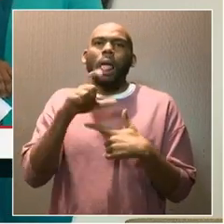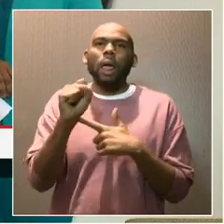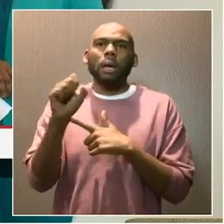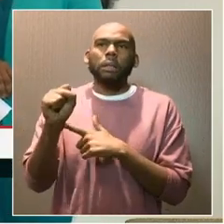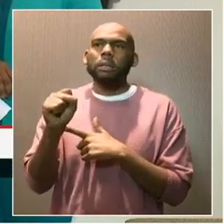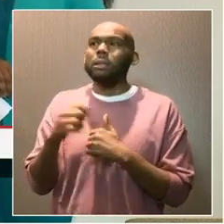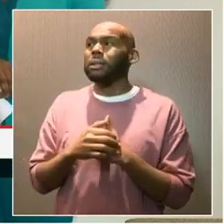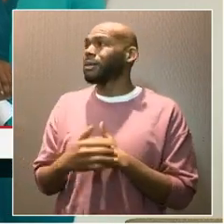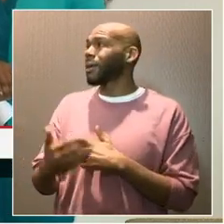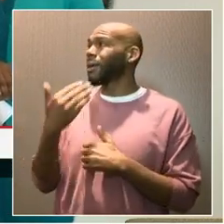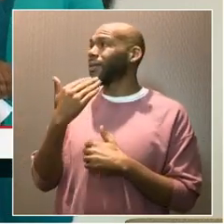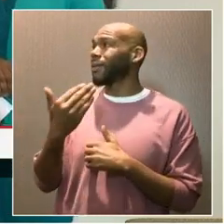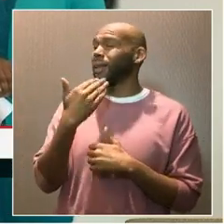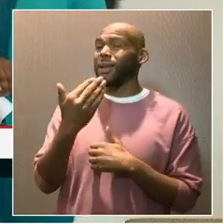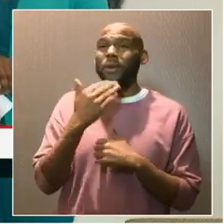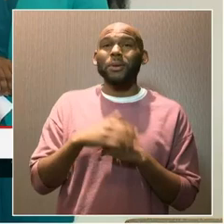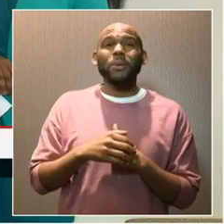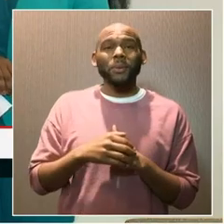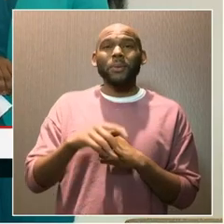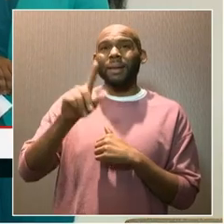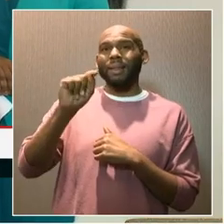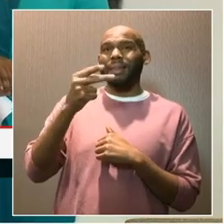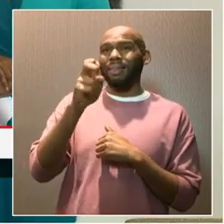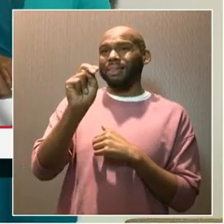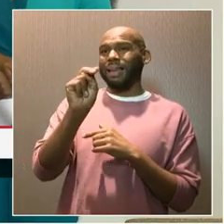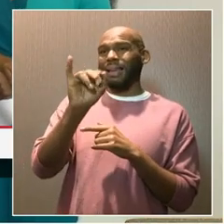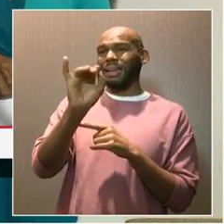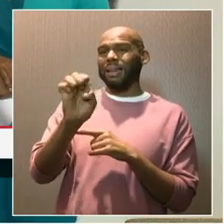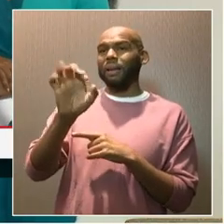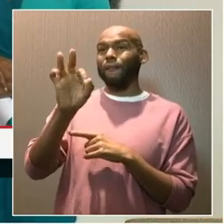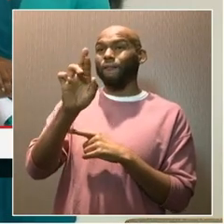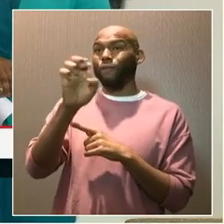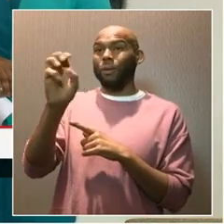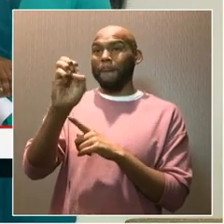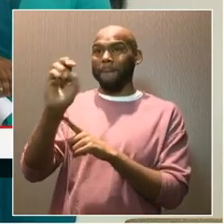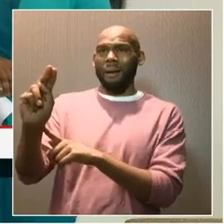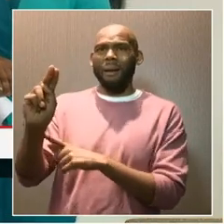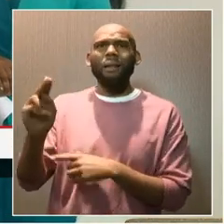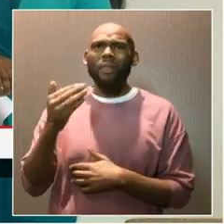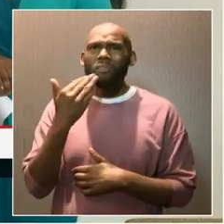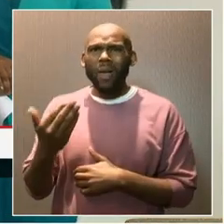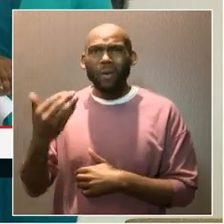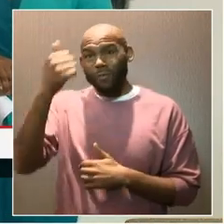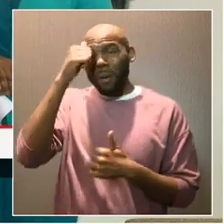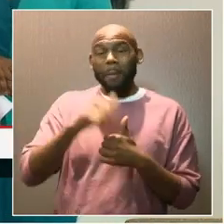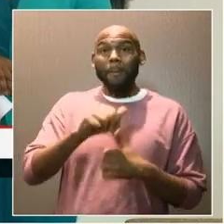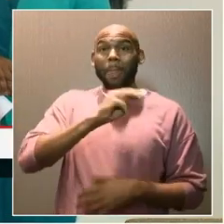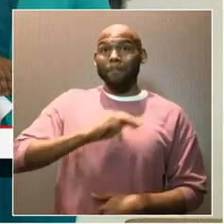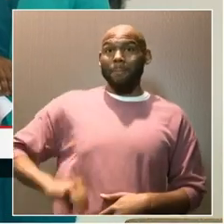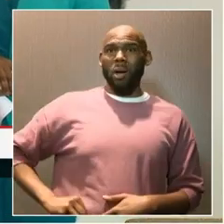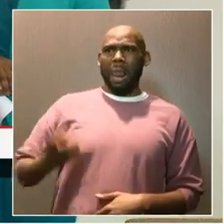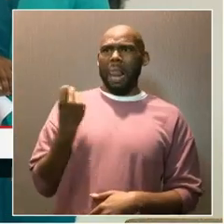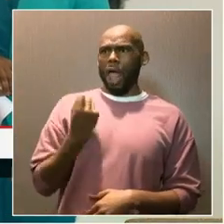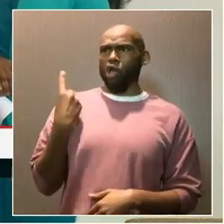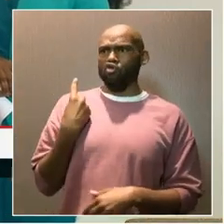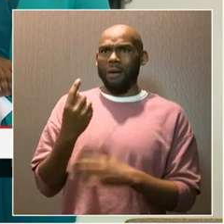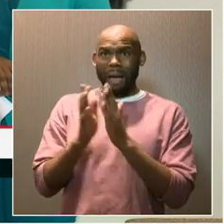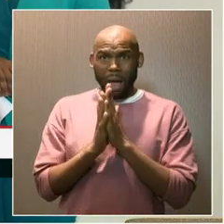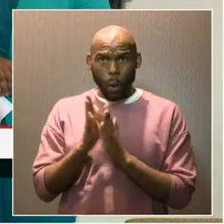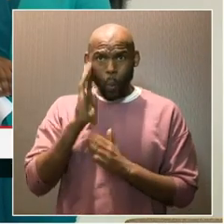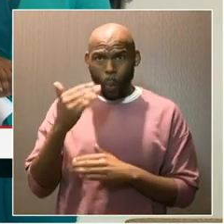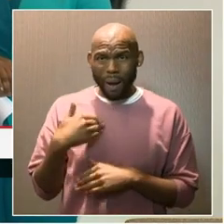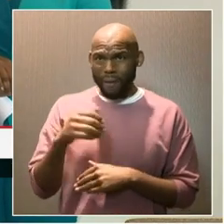So, Theany, I want to thank you for everything that you have done. I remember the mayor asked last year, are we going to have